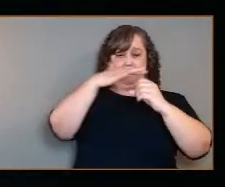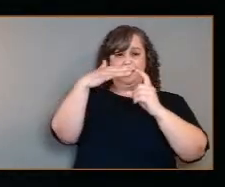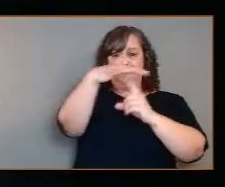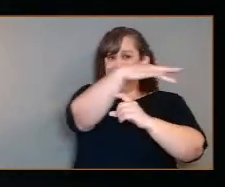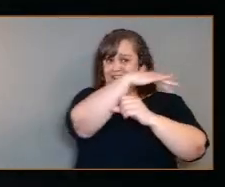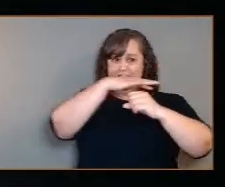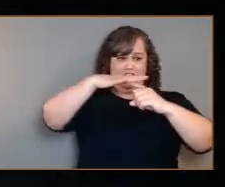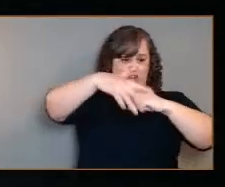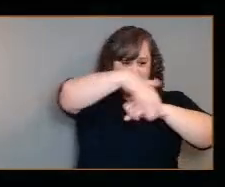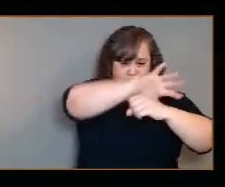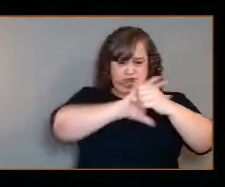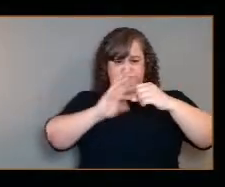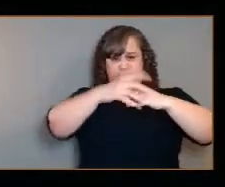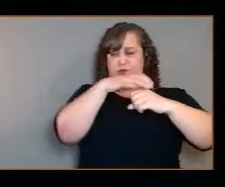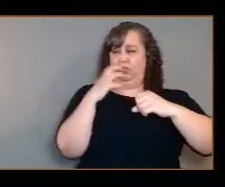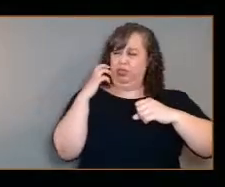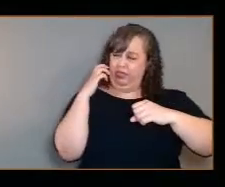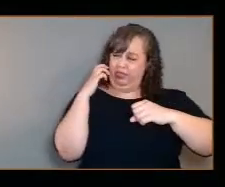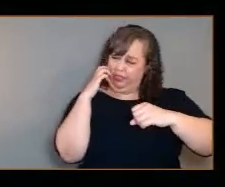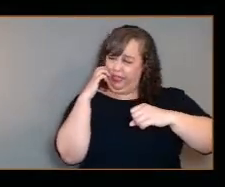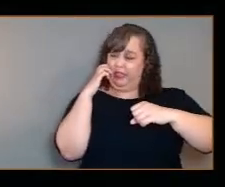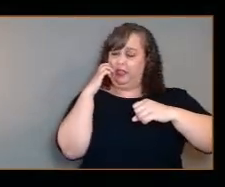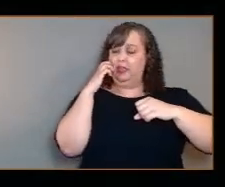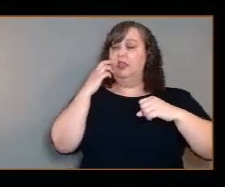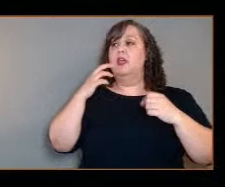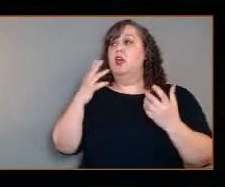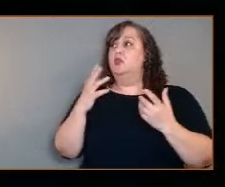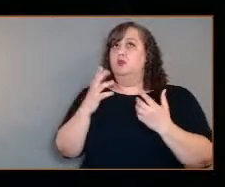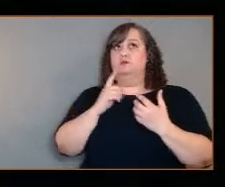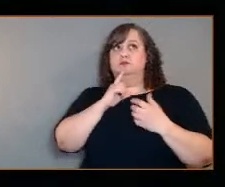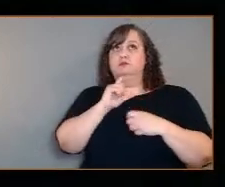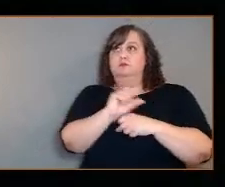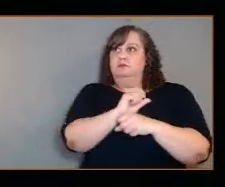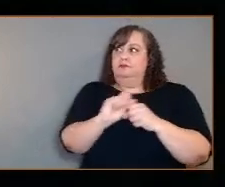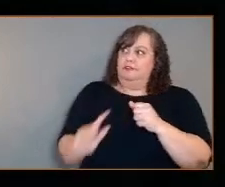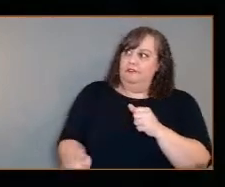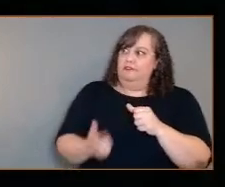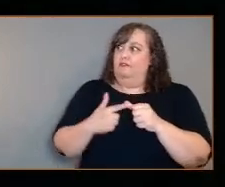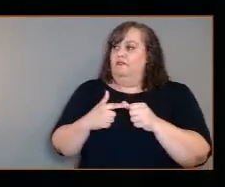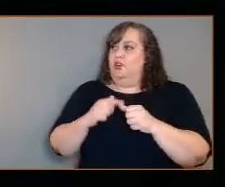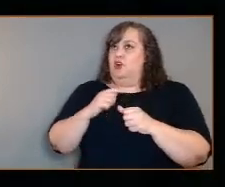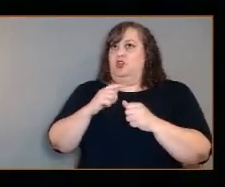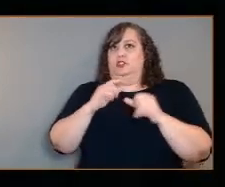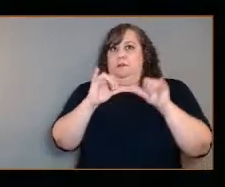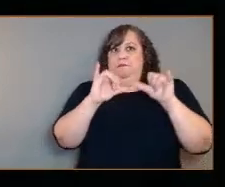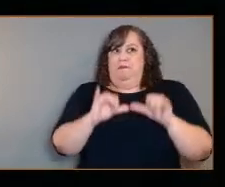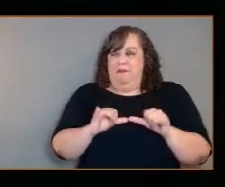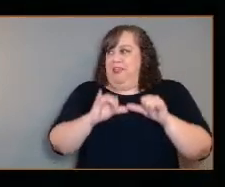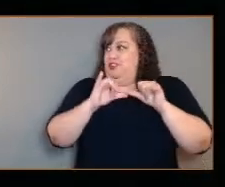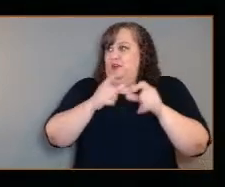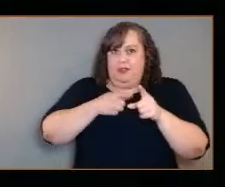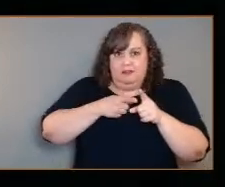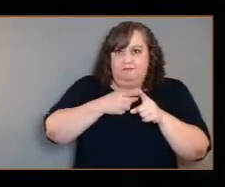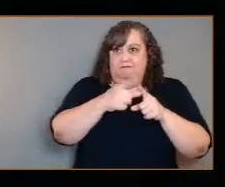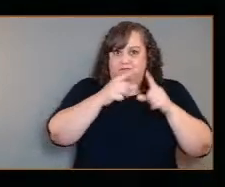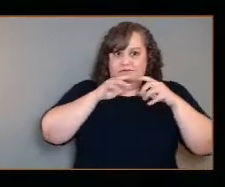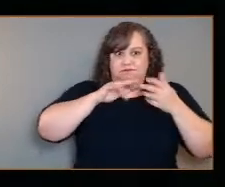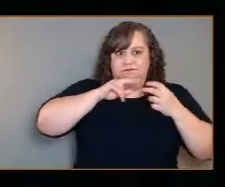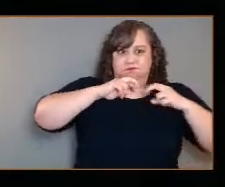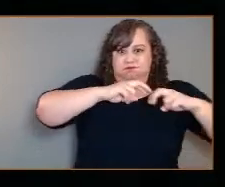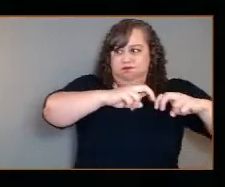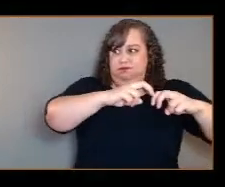atmosphere of Venus, really making the first such measurements ever. So, as we move away from the sun,